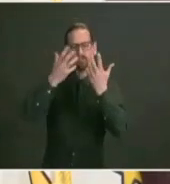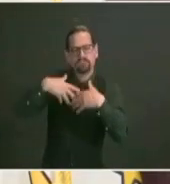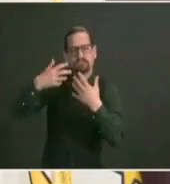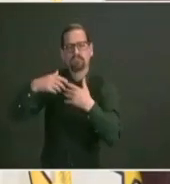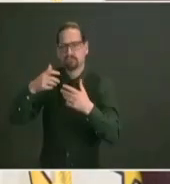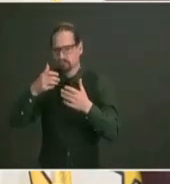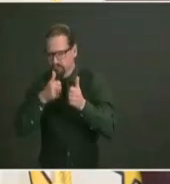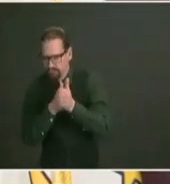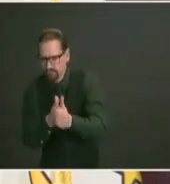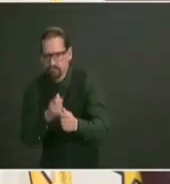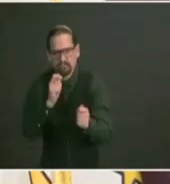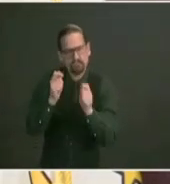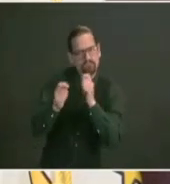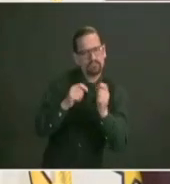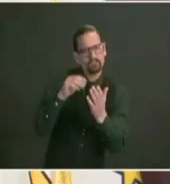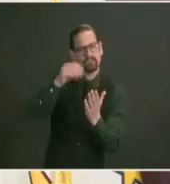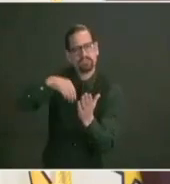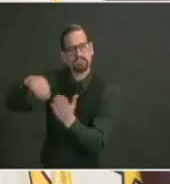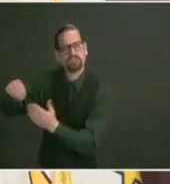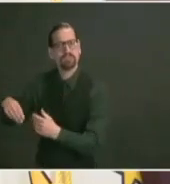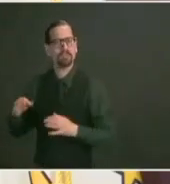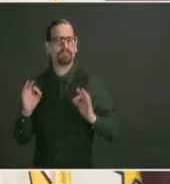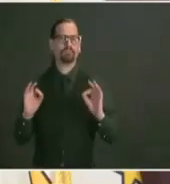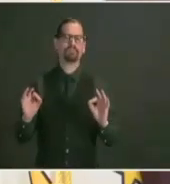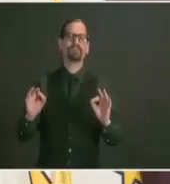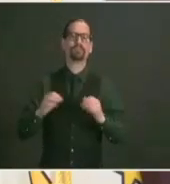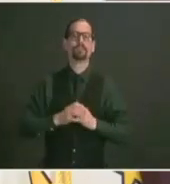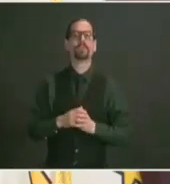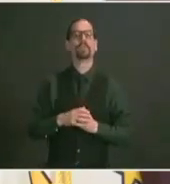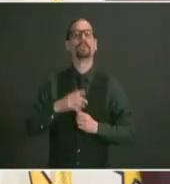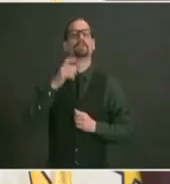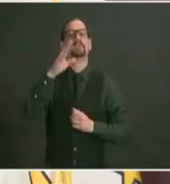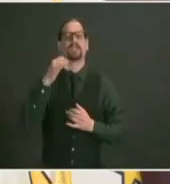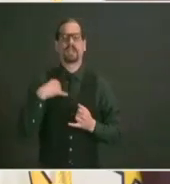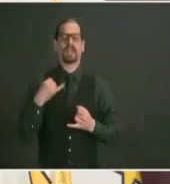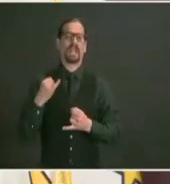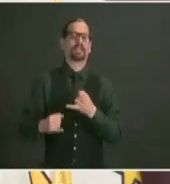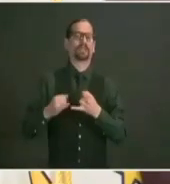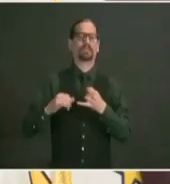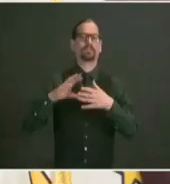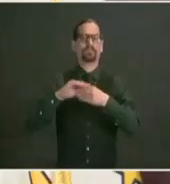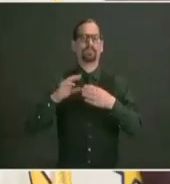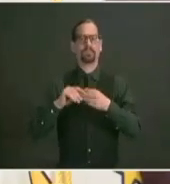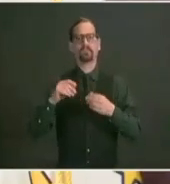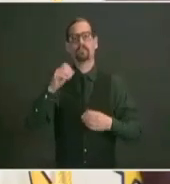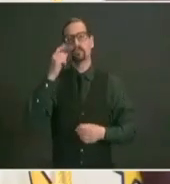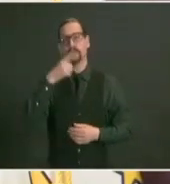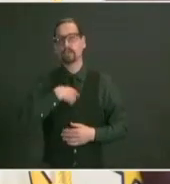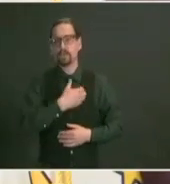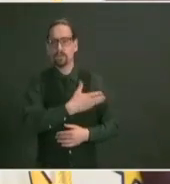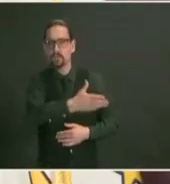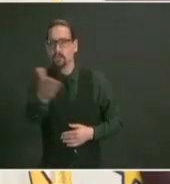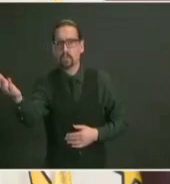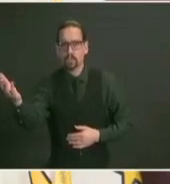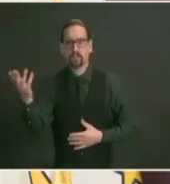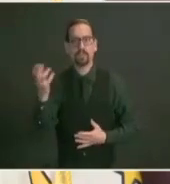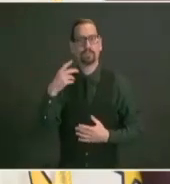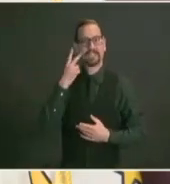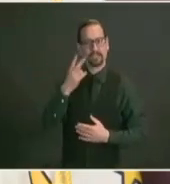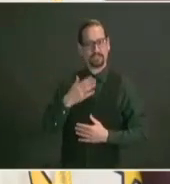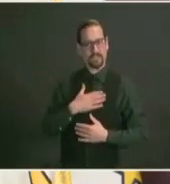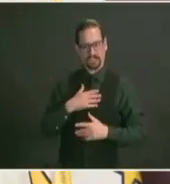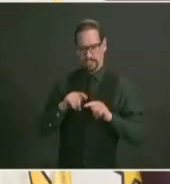the same way that i the last few weeks by highlighting to uh to all those who are watching uh our teams approach the